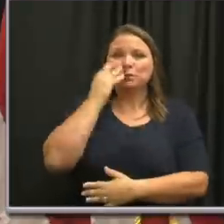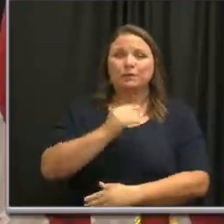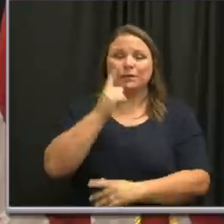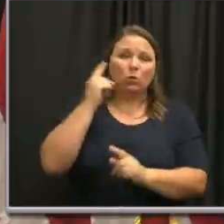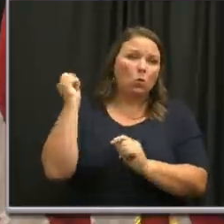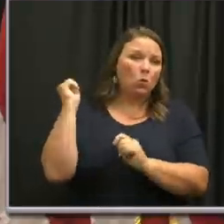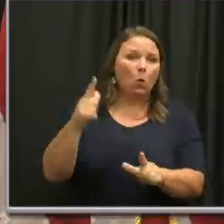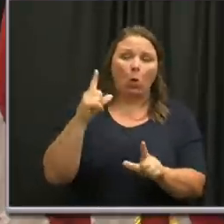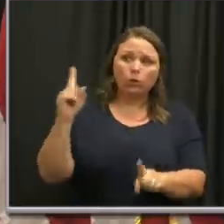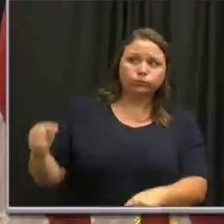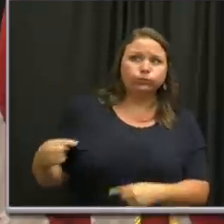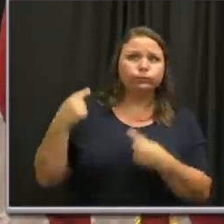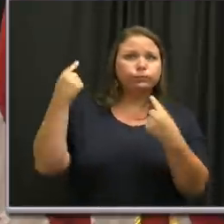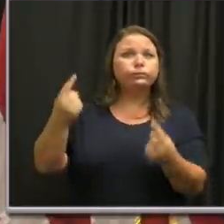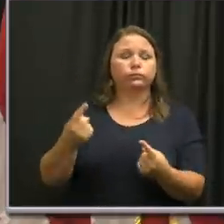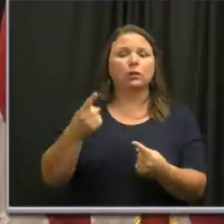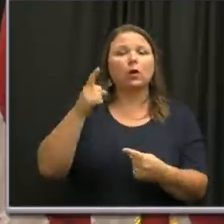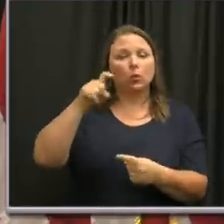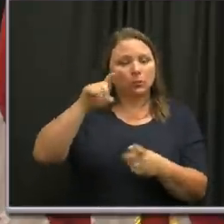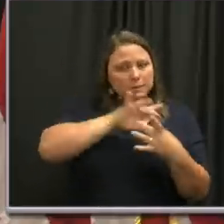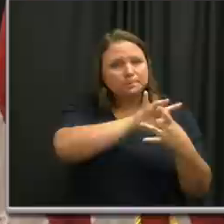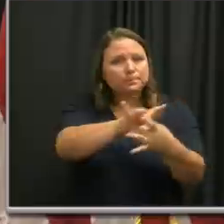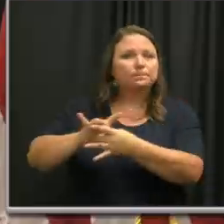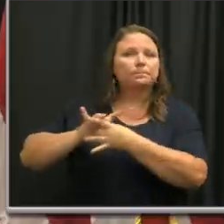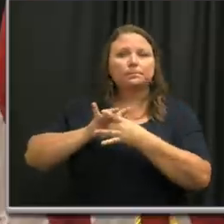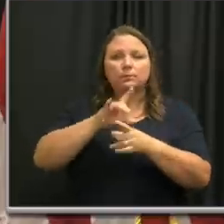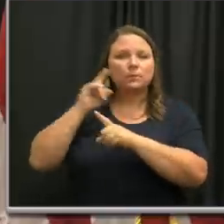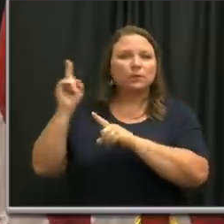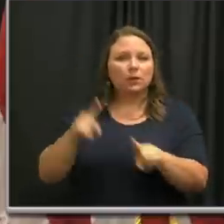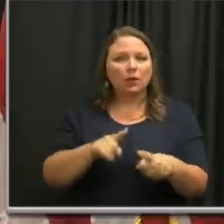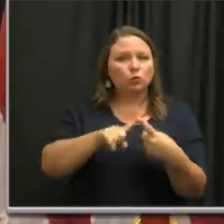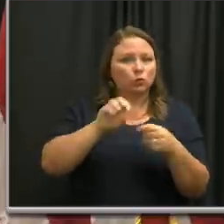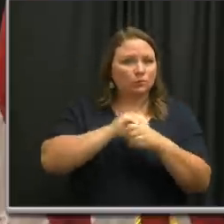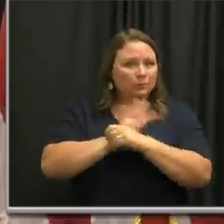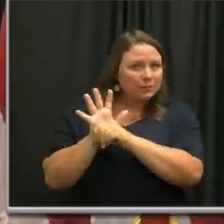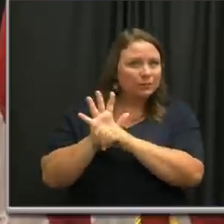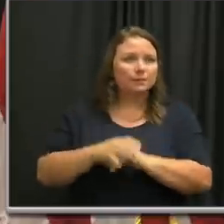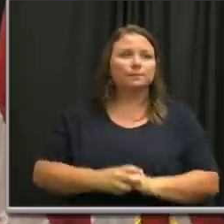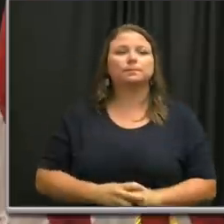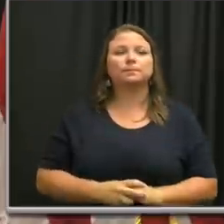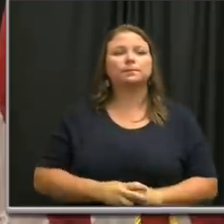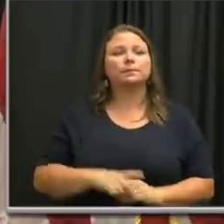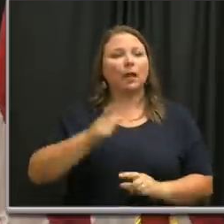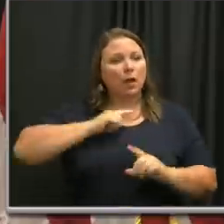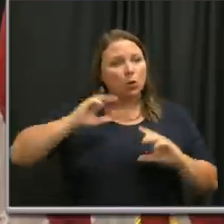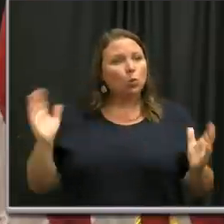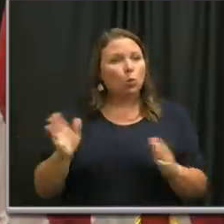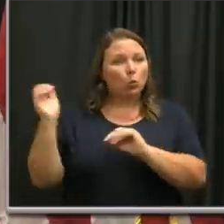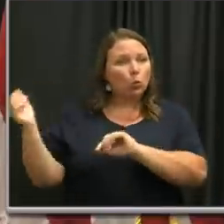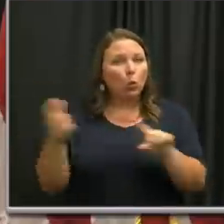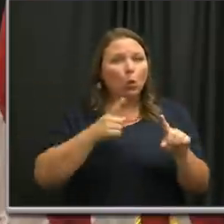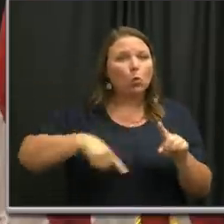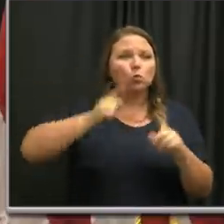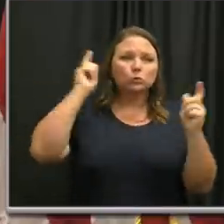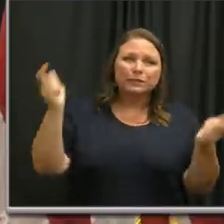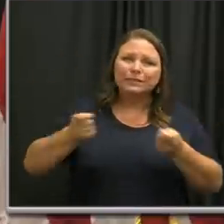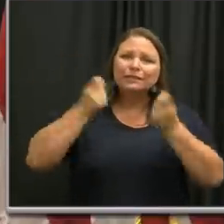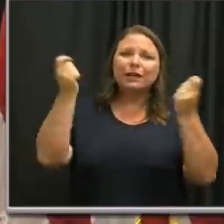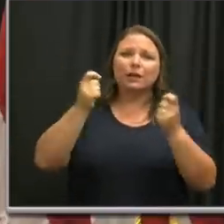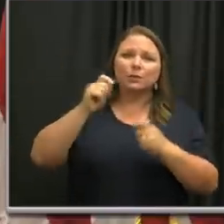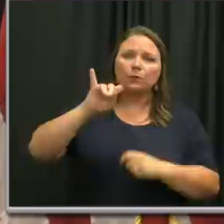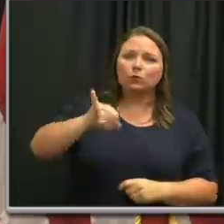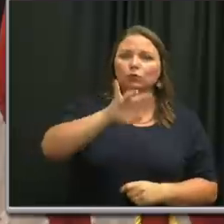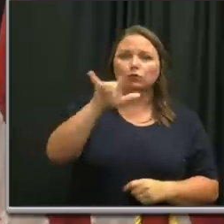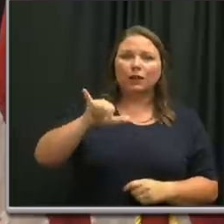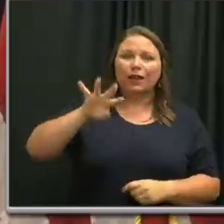And we must all remember to remain united in our response to the coronavirus. And I urge everyone to celebrate the Fourth of